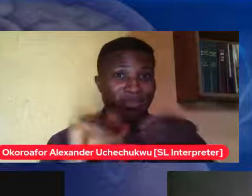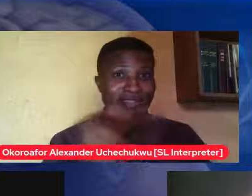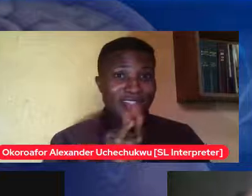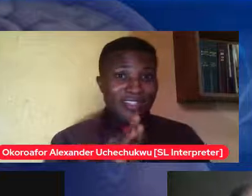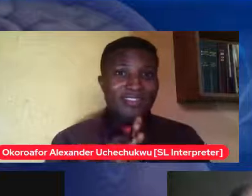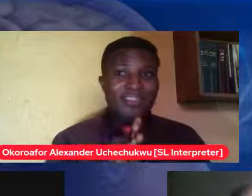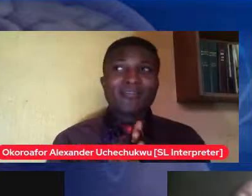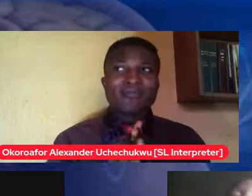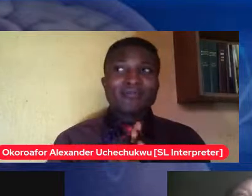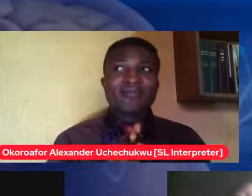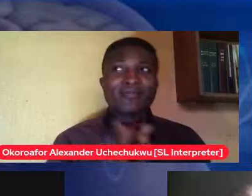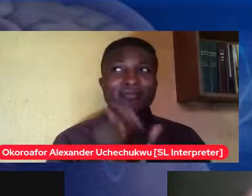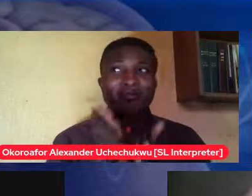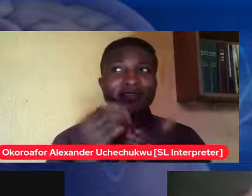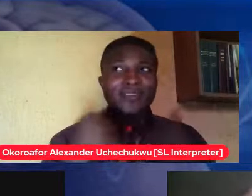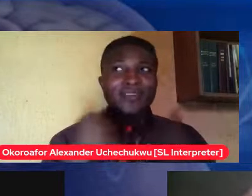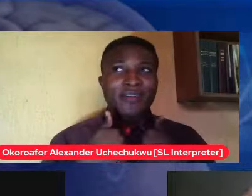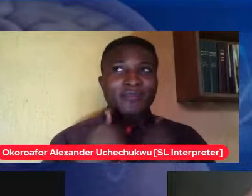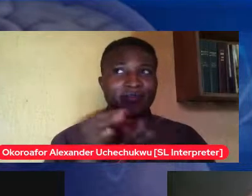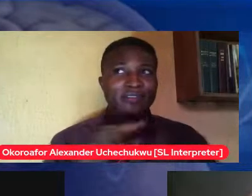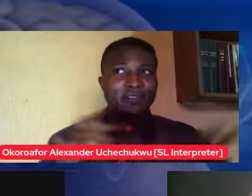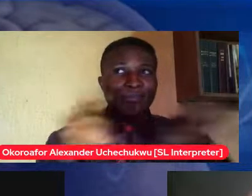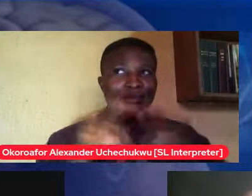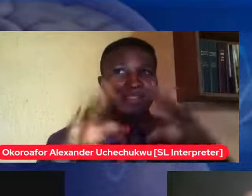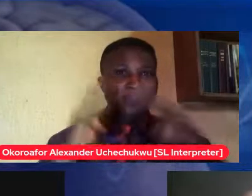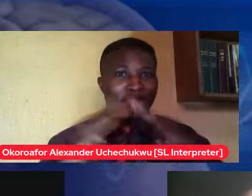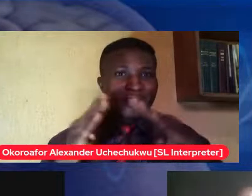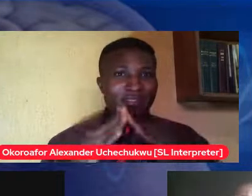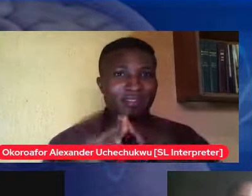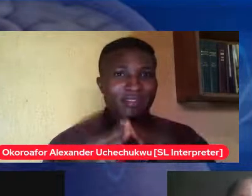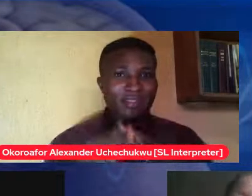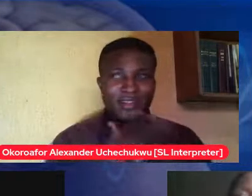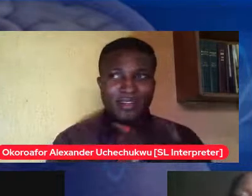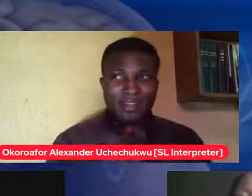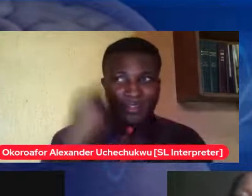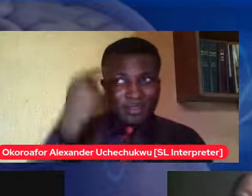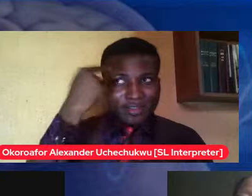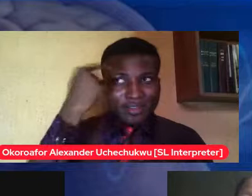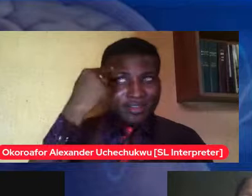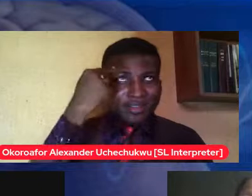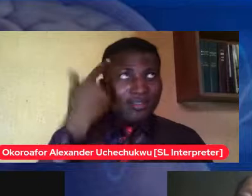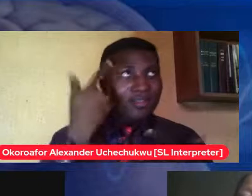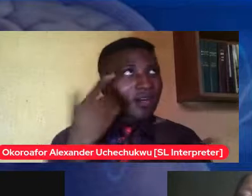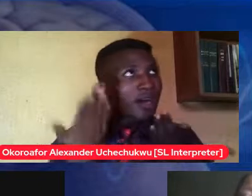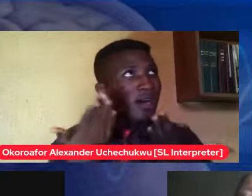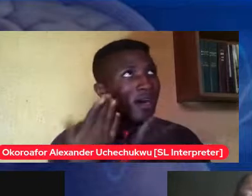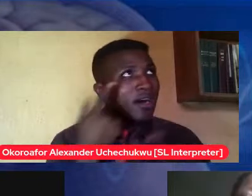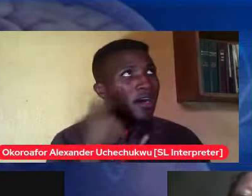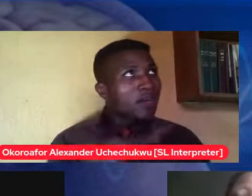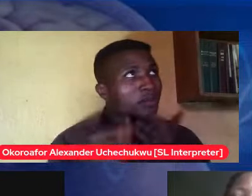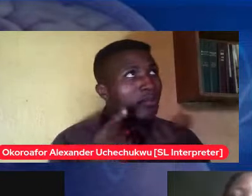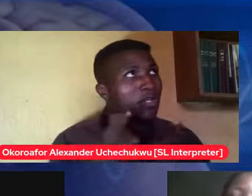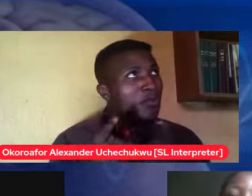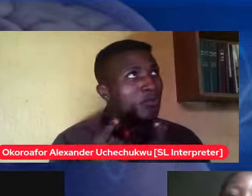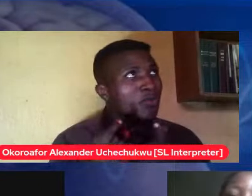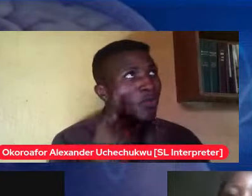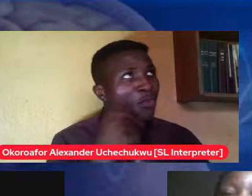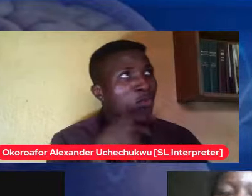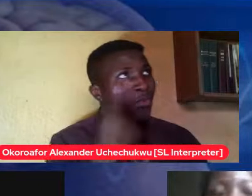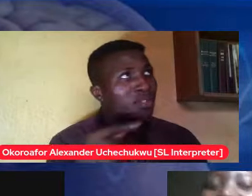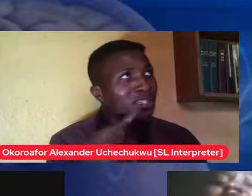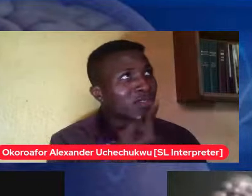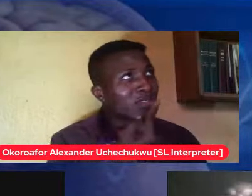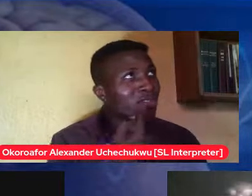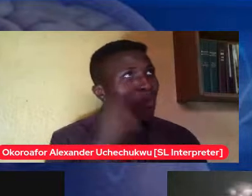calculated what did i do who did die what did i say that is about to cost me a